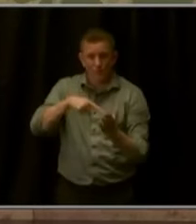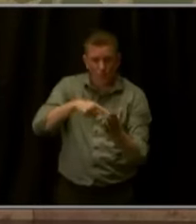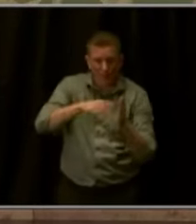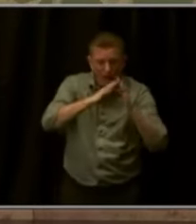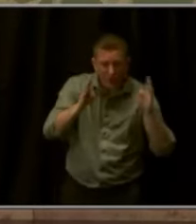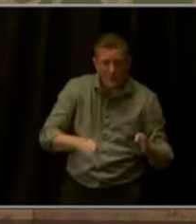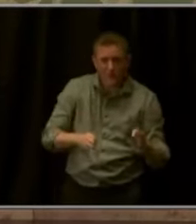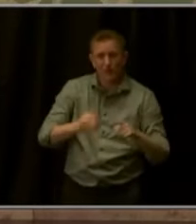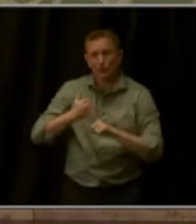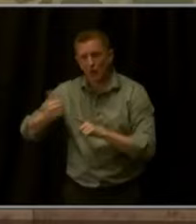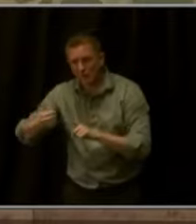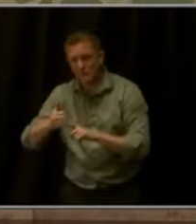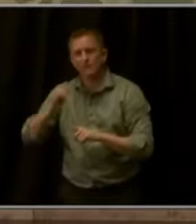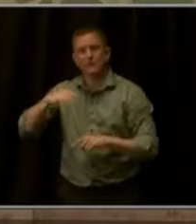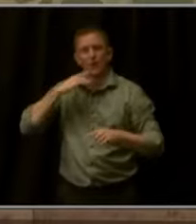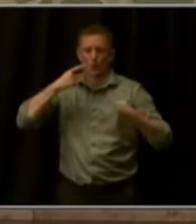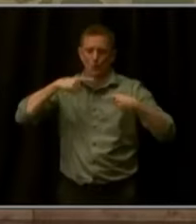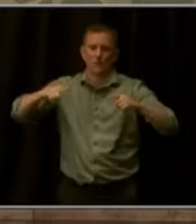state.